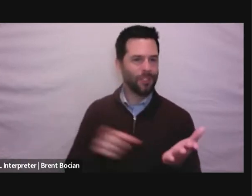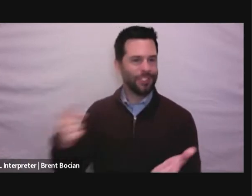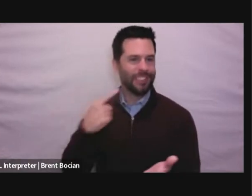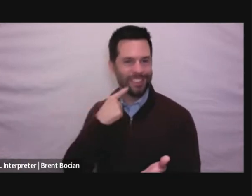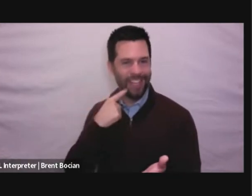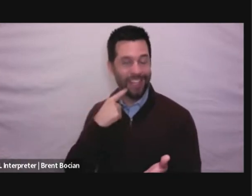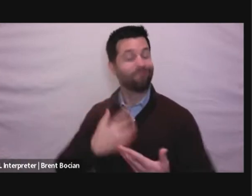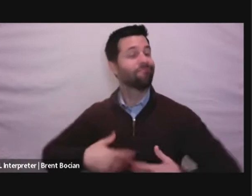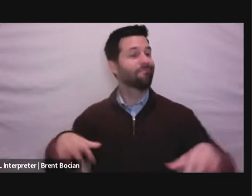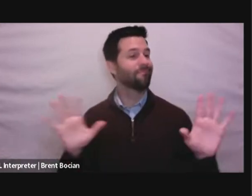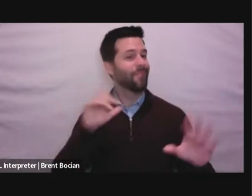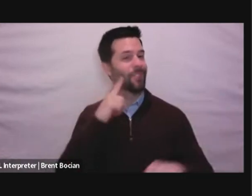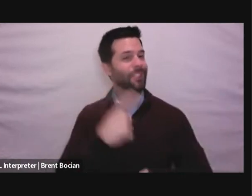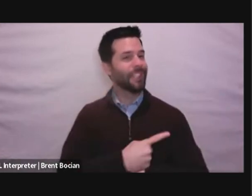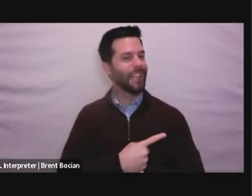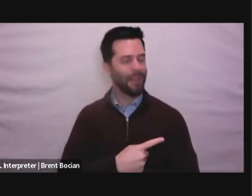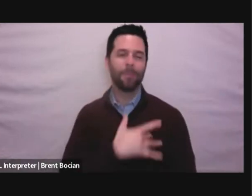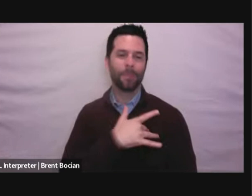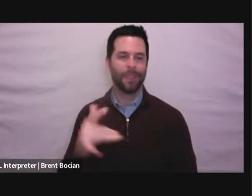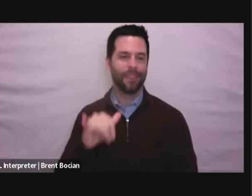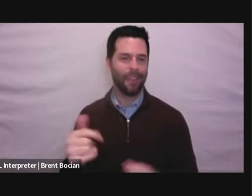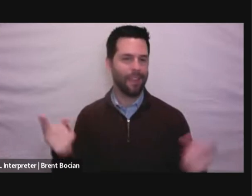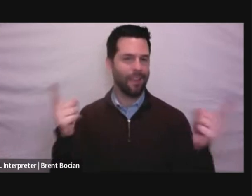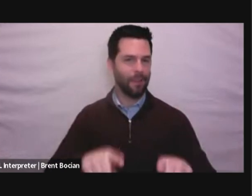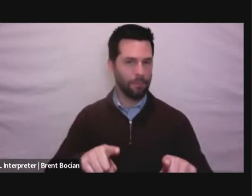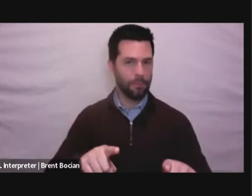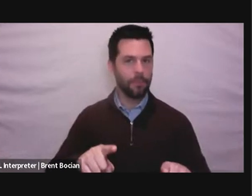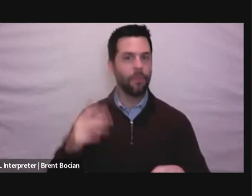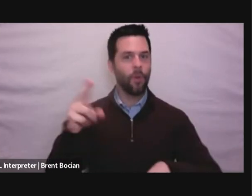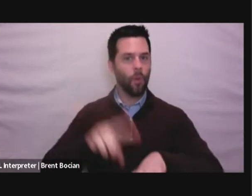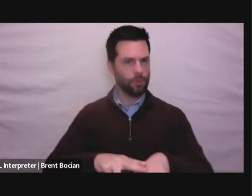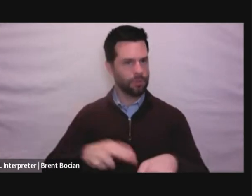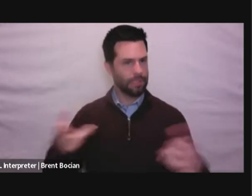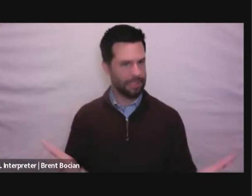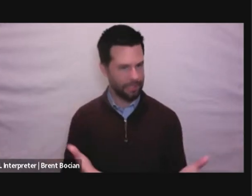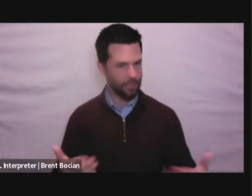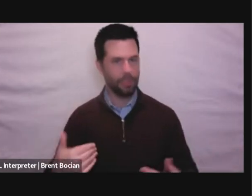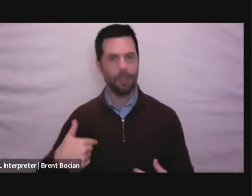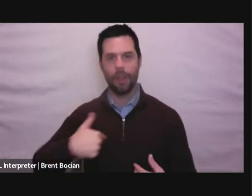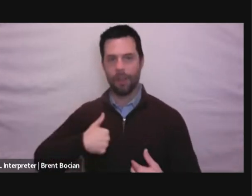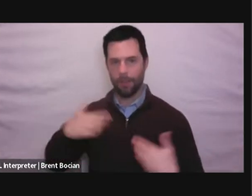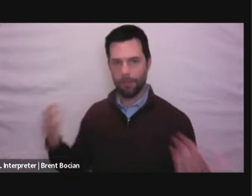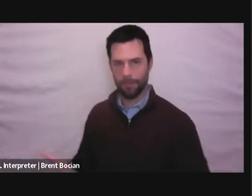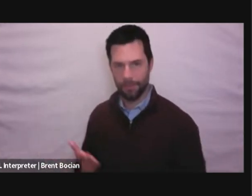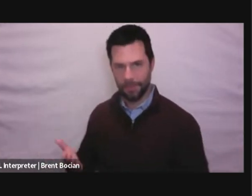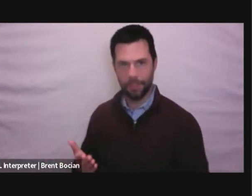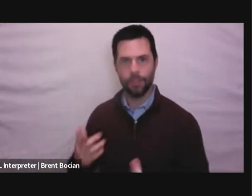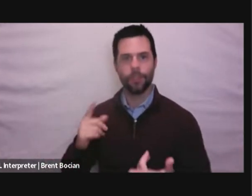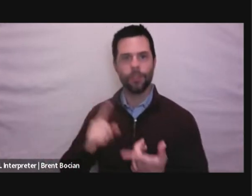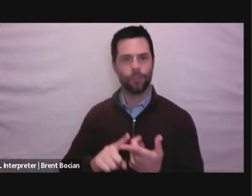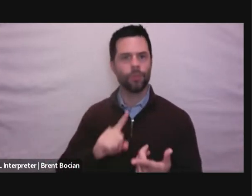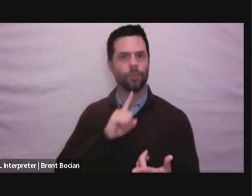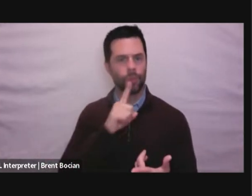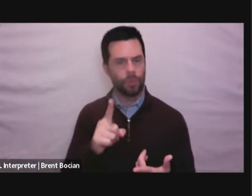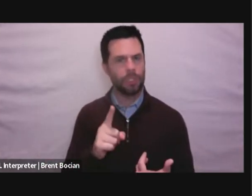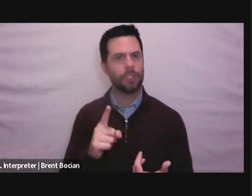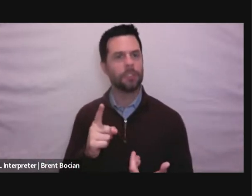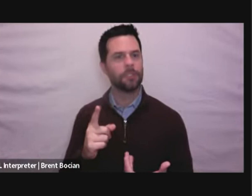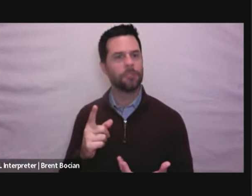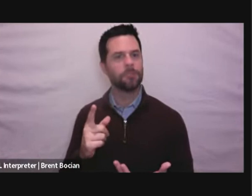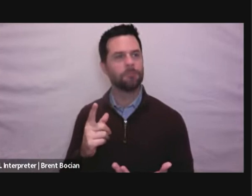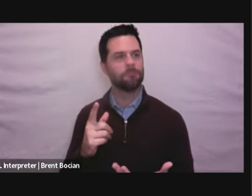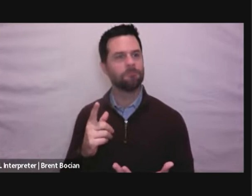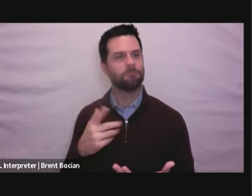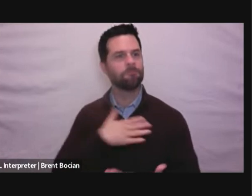usually the case, because, yes, we're here and I'm here to bask in a little of this inspiration that